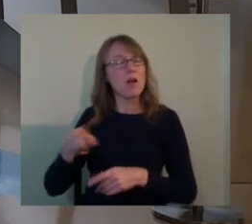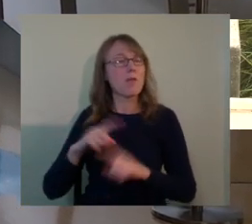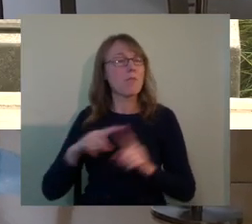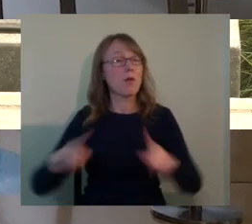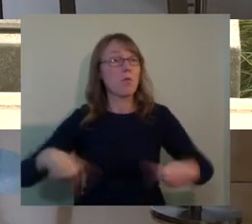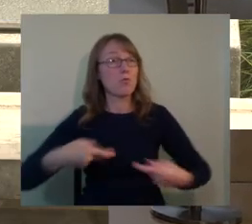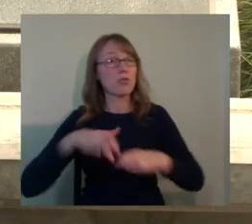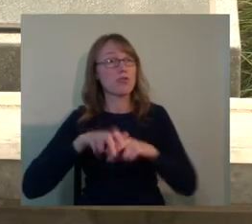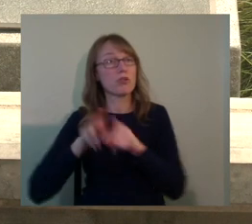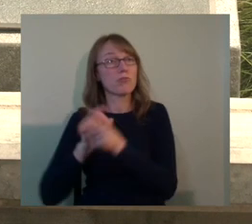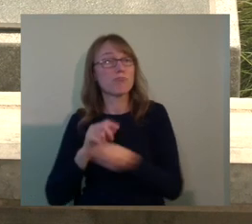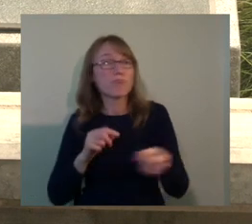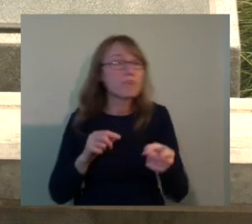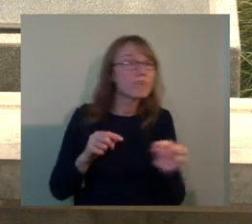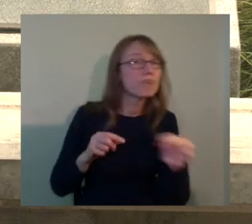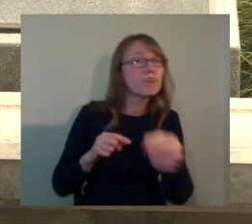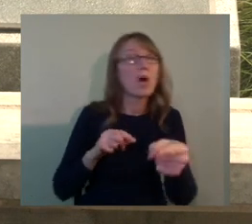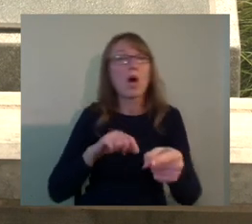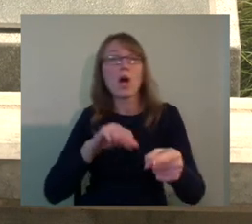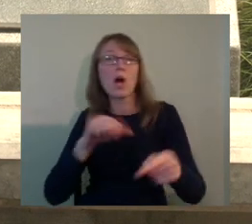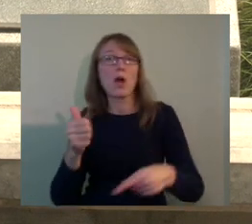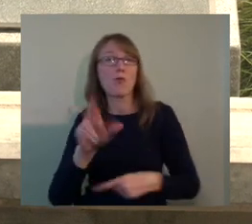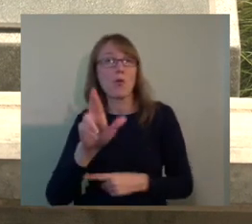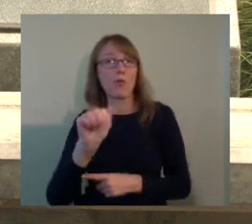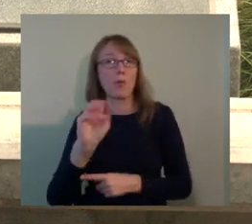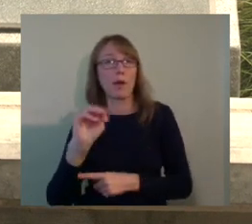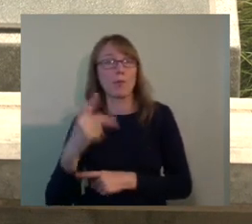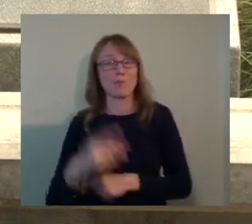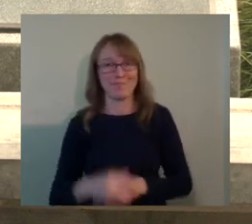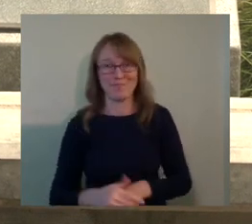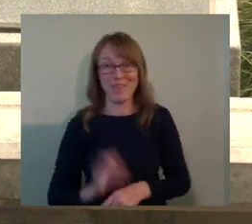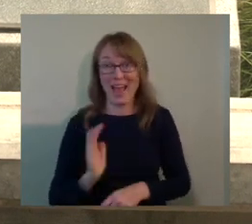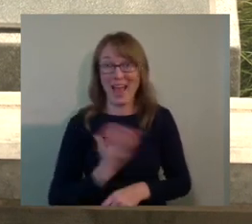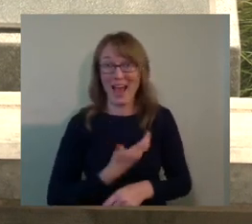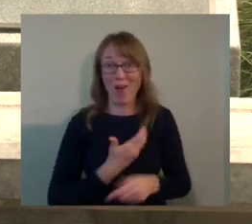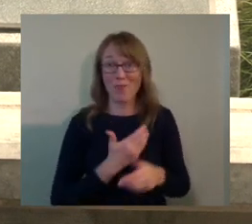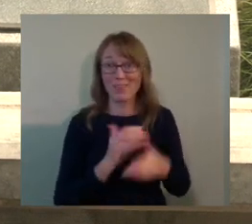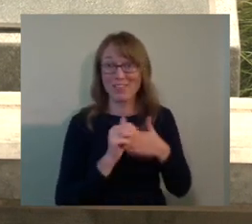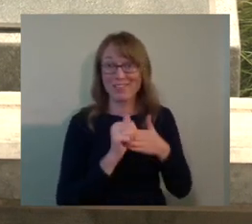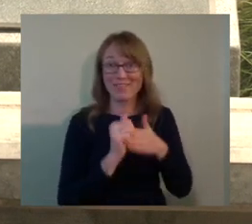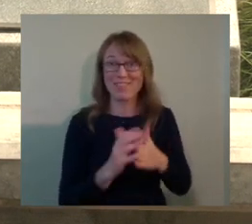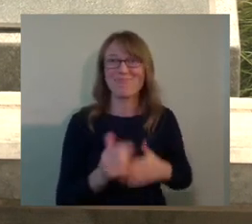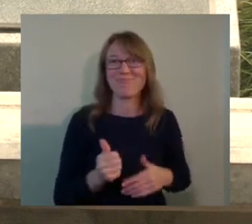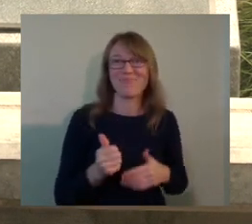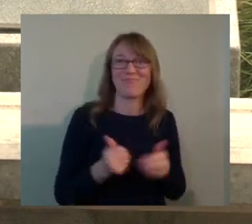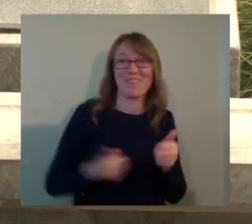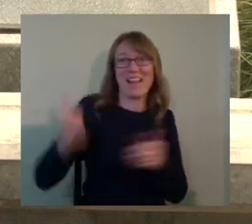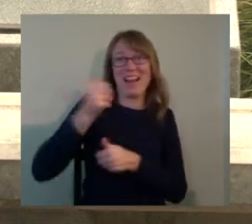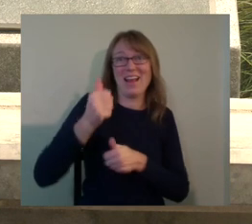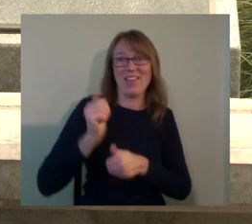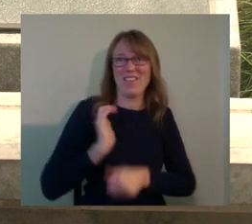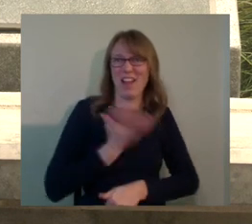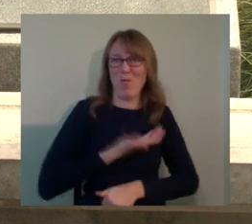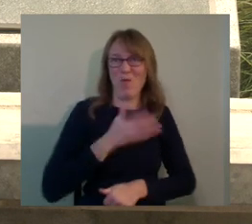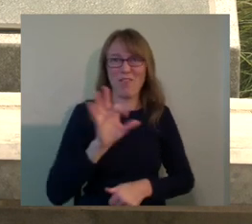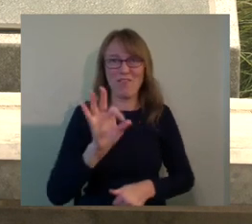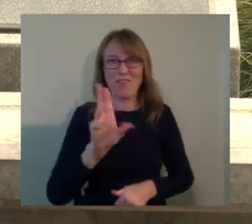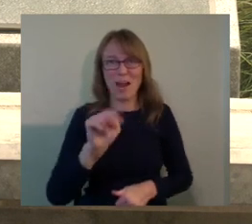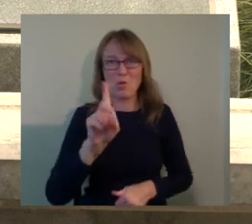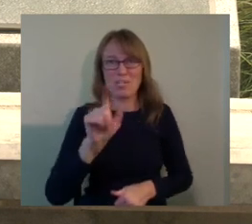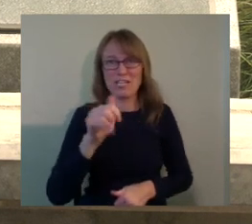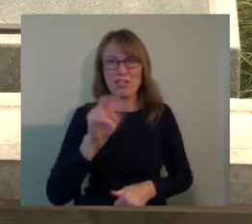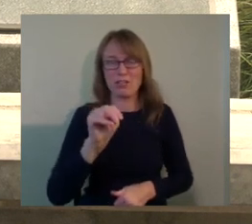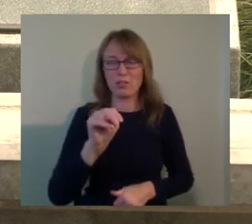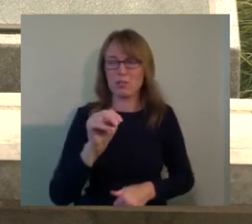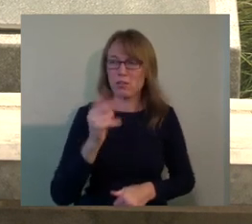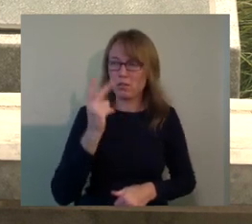ramp. And the head of our foundation at the time who was supporting this said, well, that's not universal design. And I knew